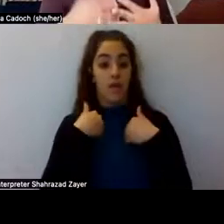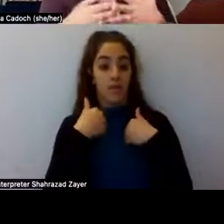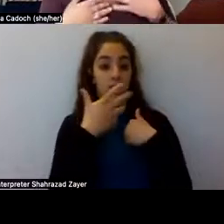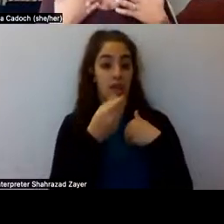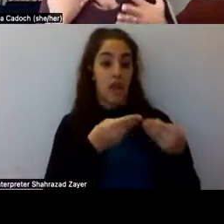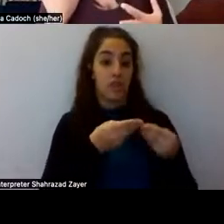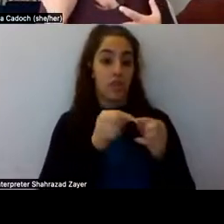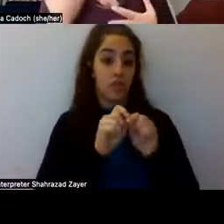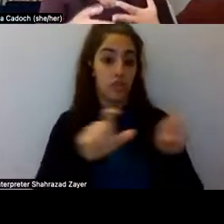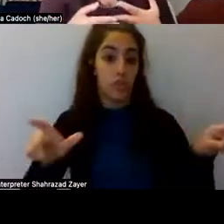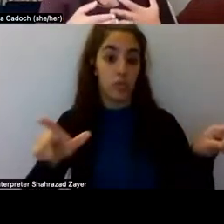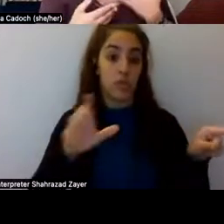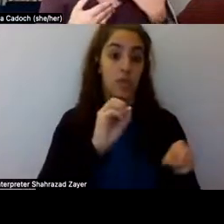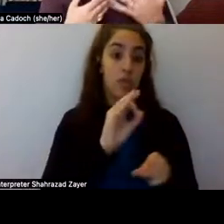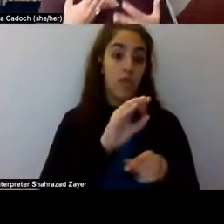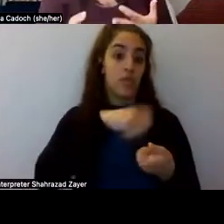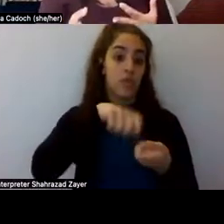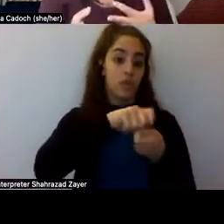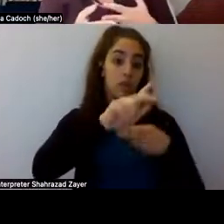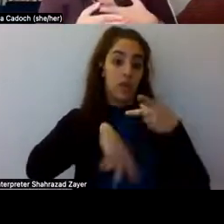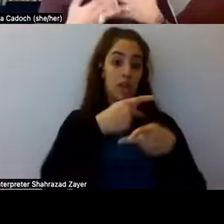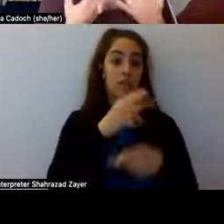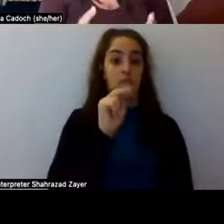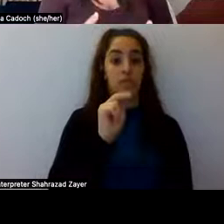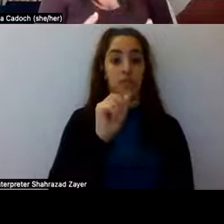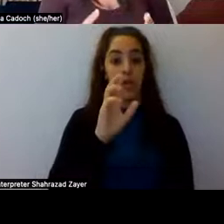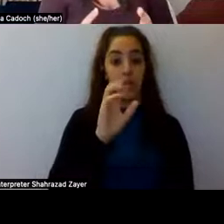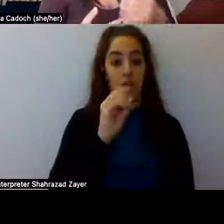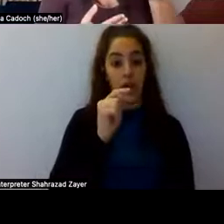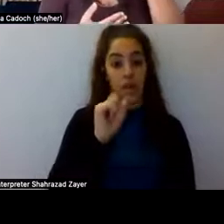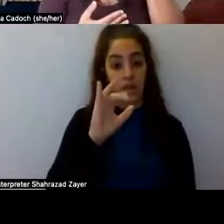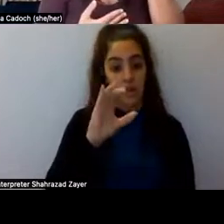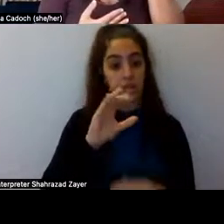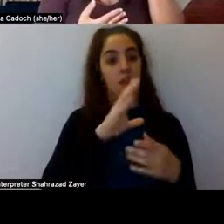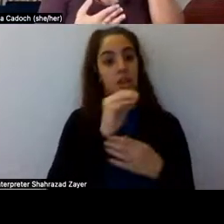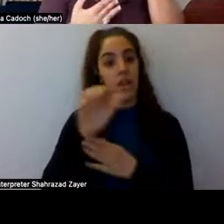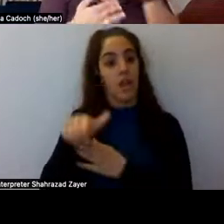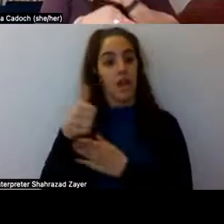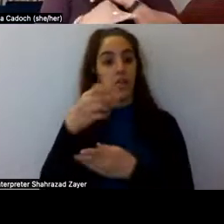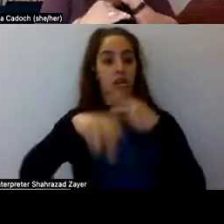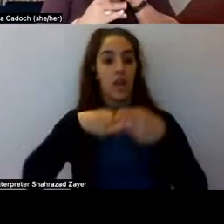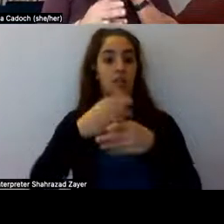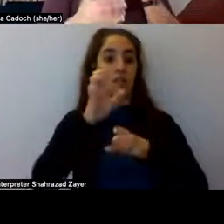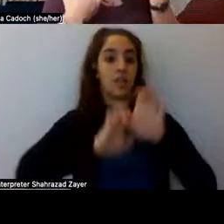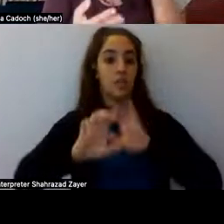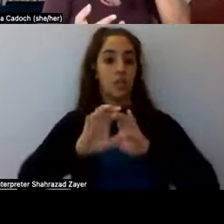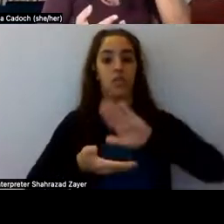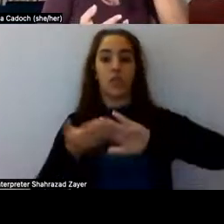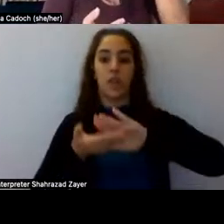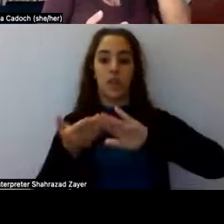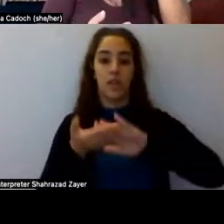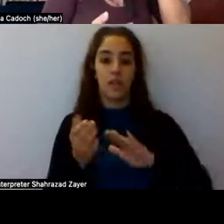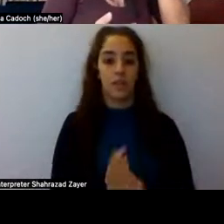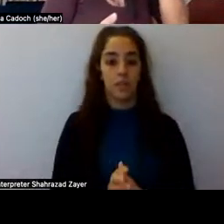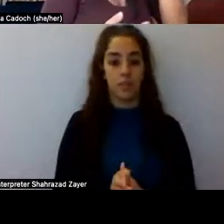depressants, hallucinogens, anabolic steroids, and other chemicals is regulated. Um, so this halted with the introduction